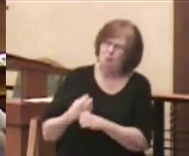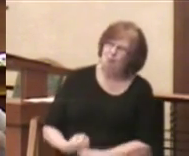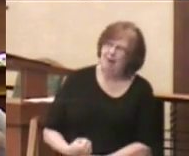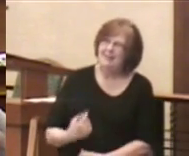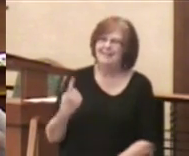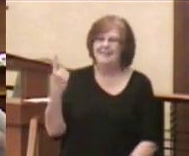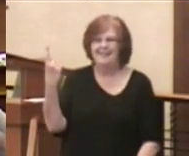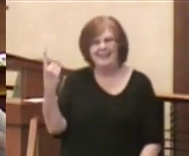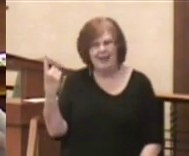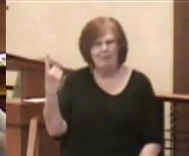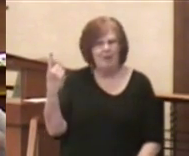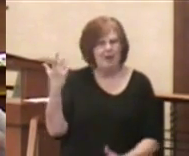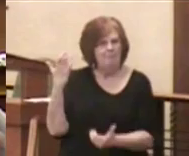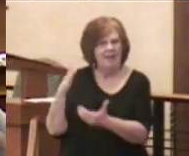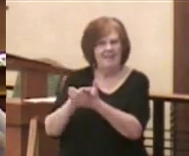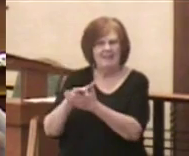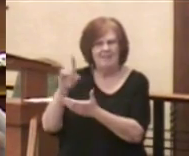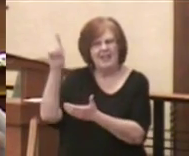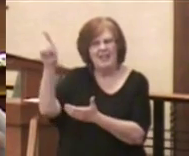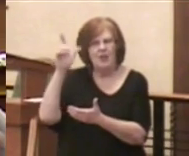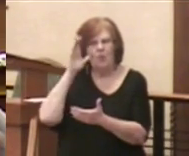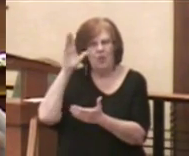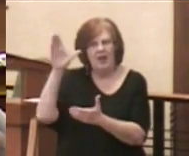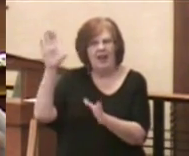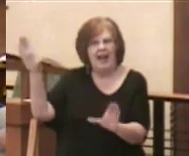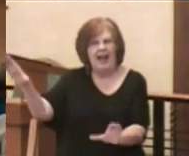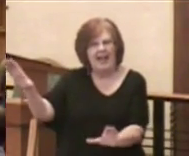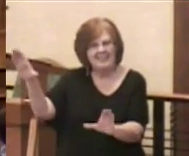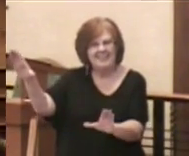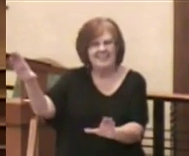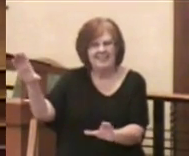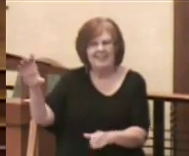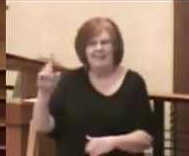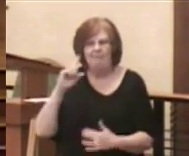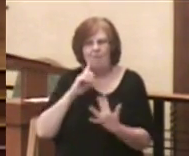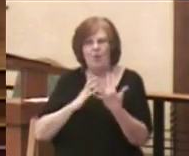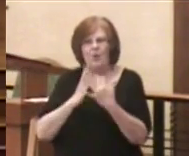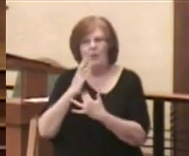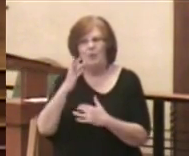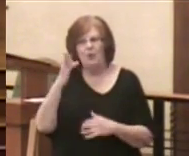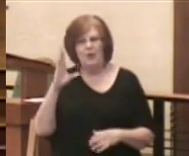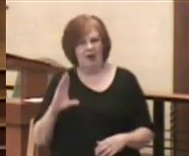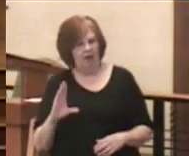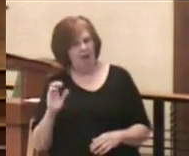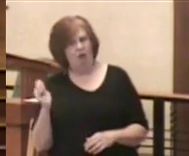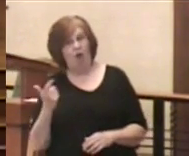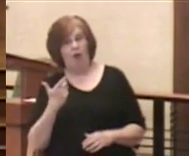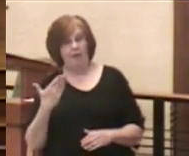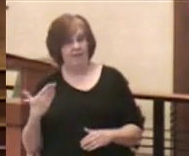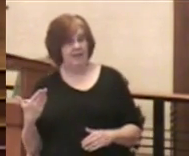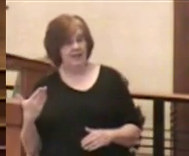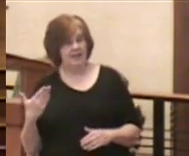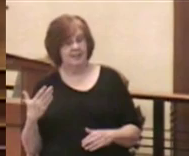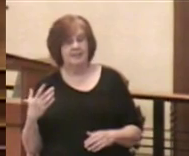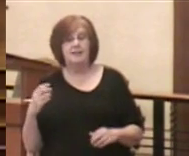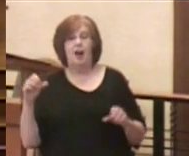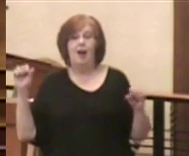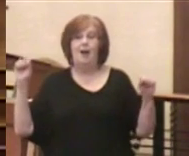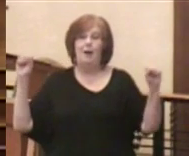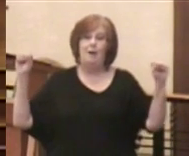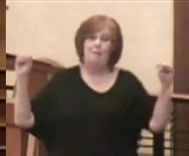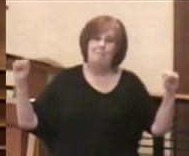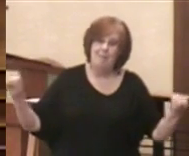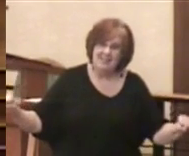to believe that he will act. For through God all things are possible